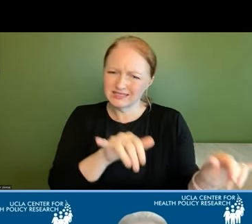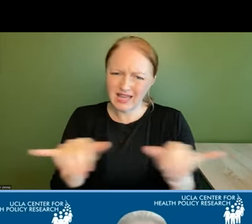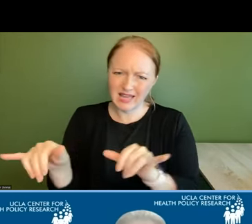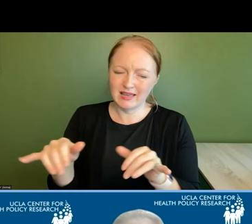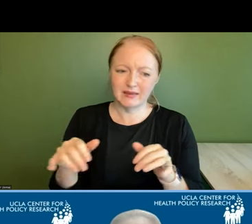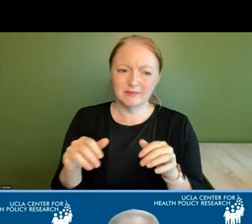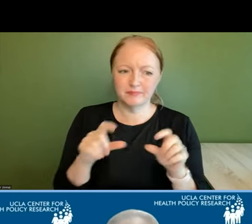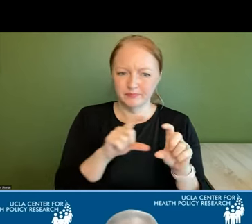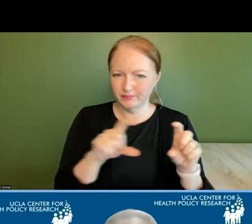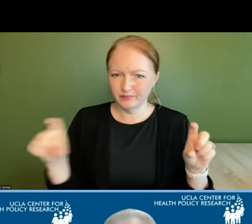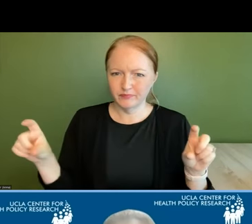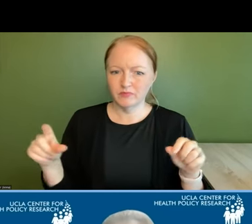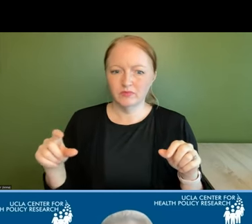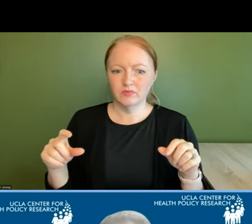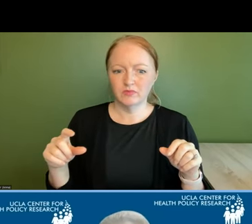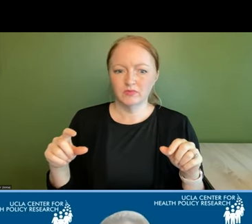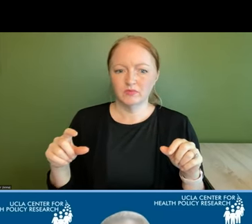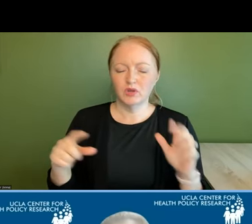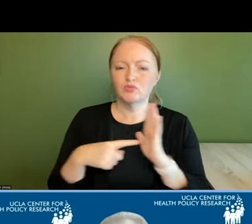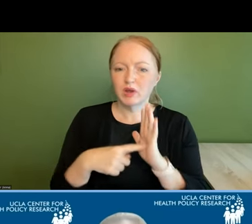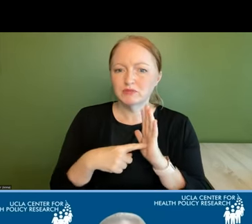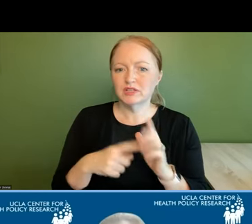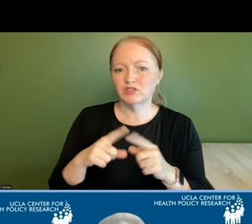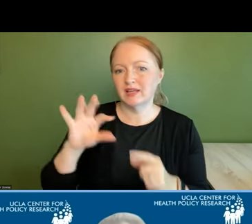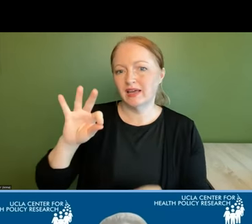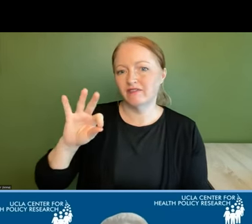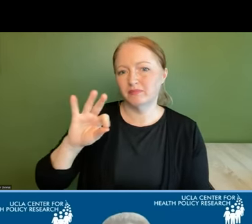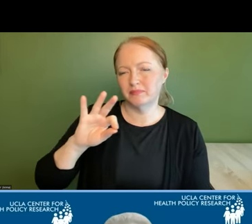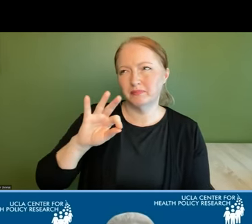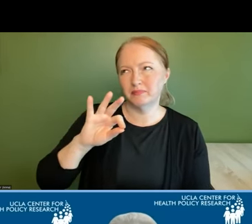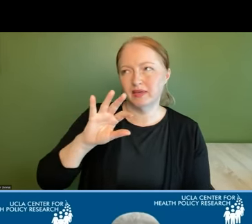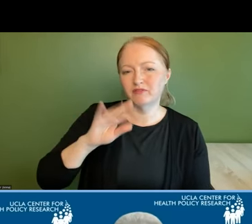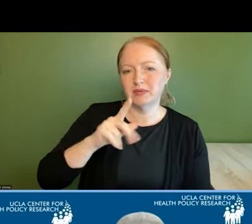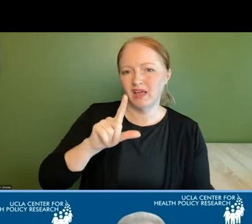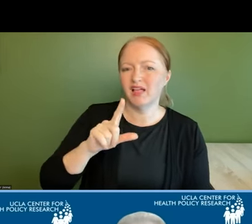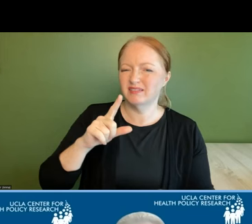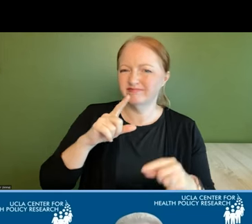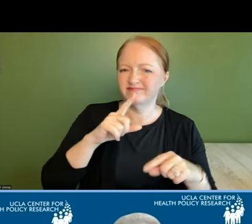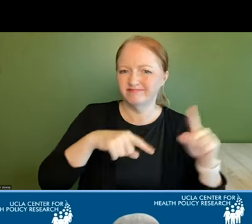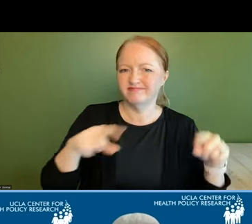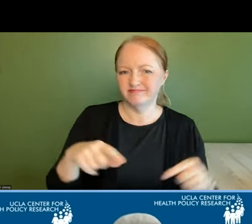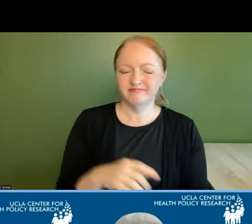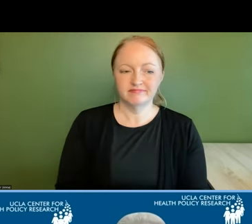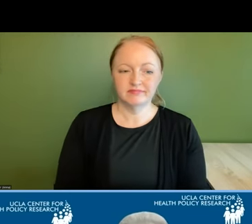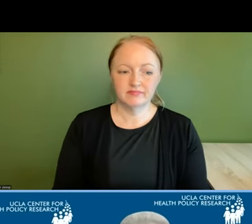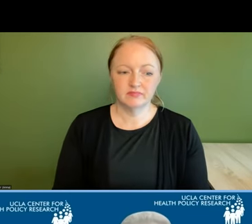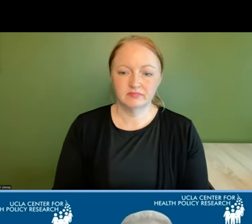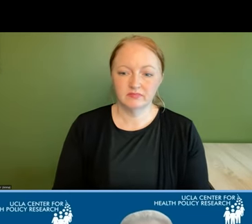citizenship status groups representation in the fpl group varies considerably next slide please